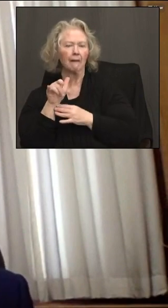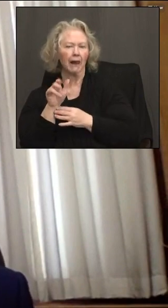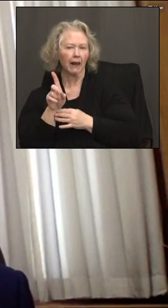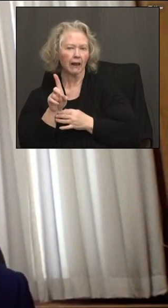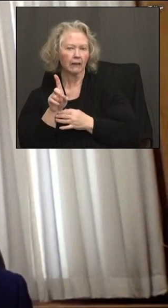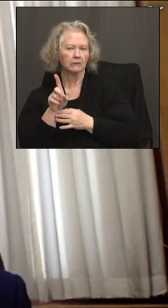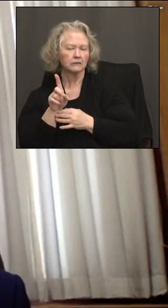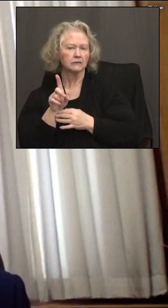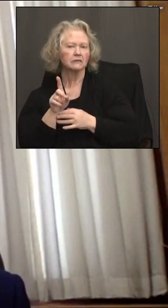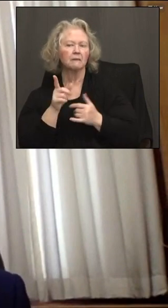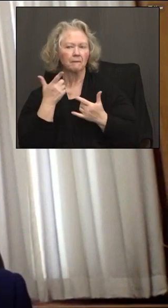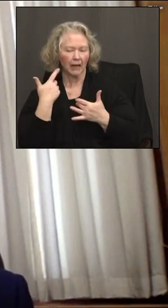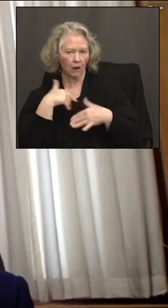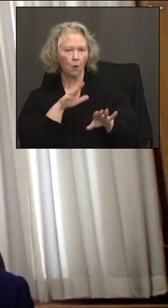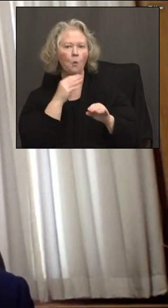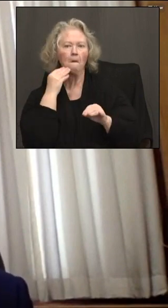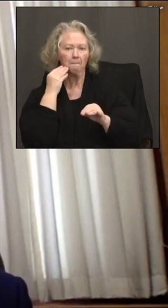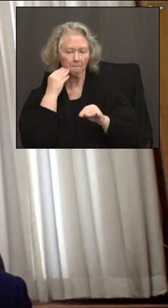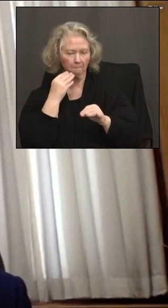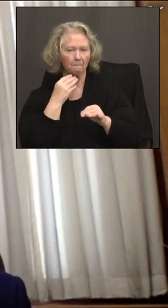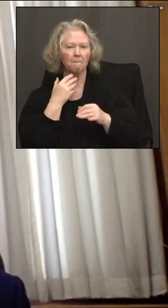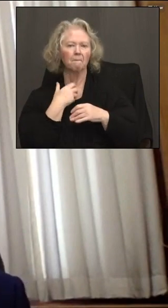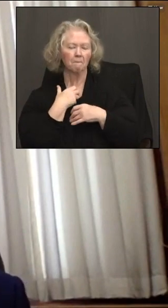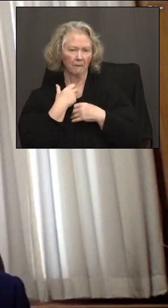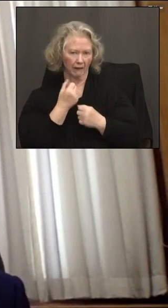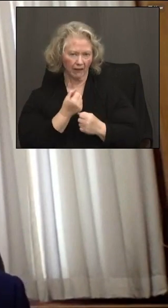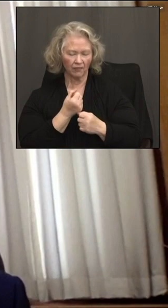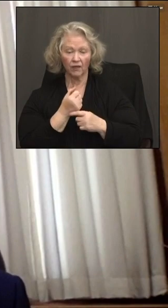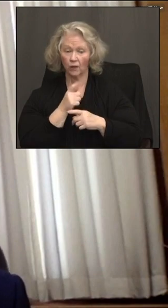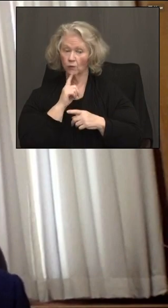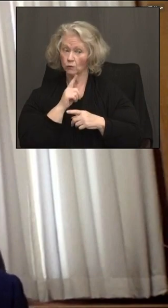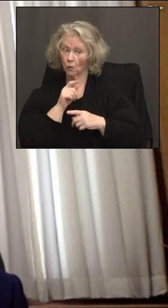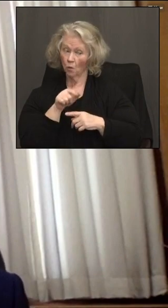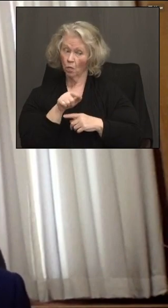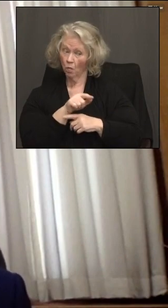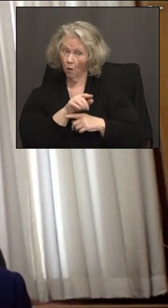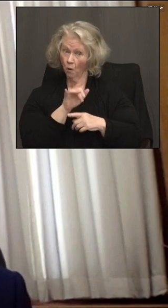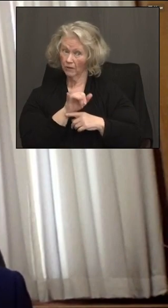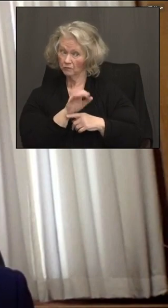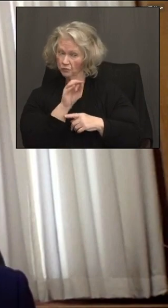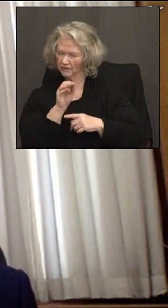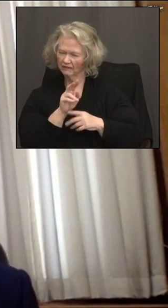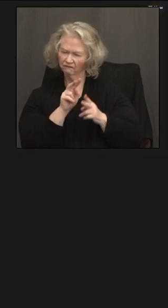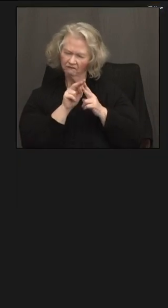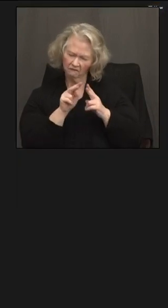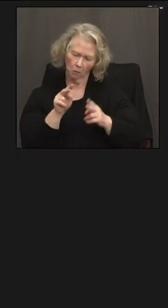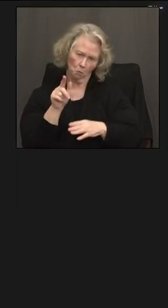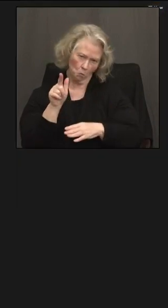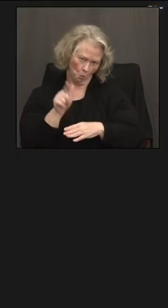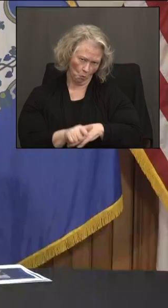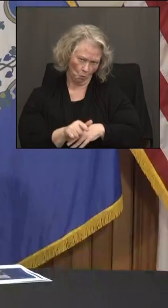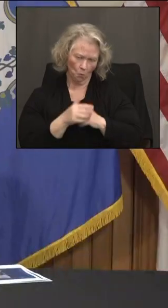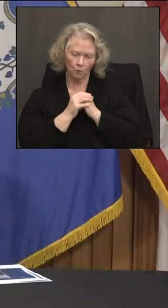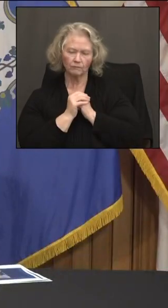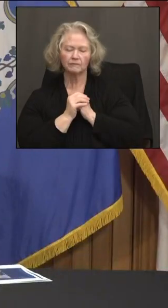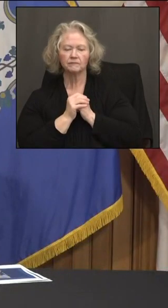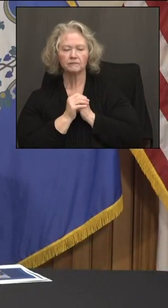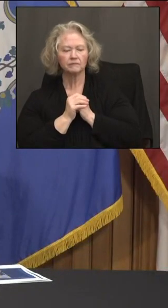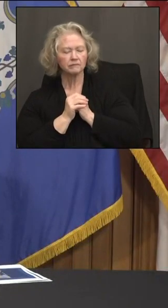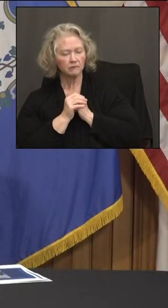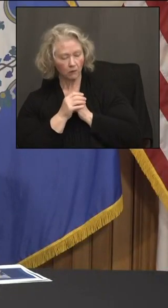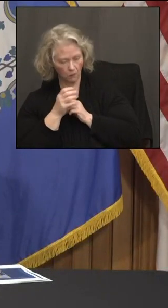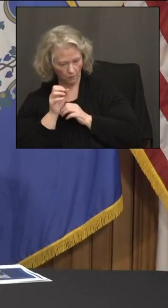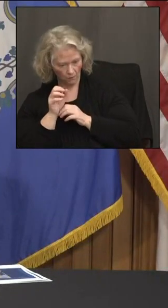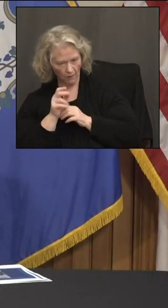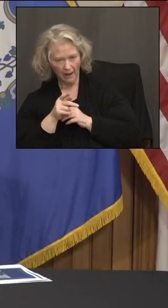incredibly well, and the rates of those breakthrough cases we've seen are exceptionally low. Okay. But that's something,